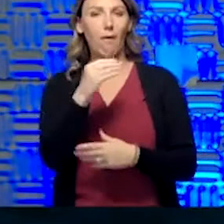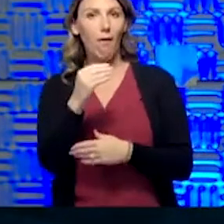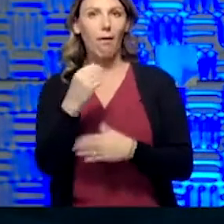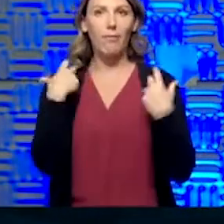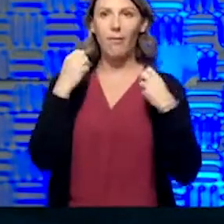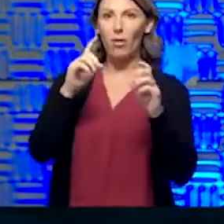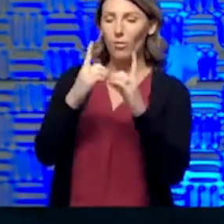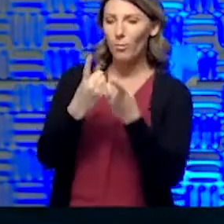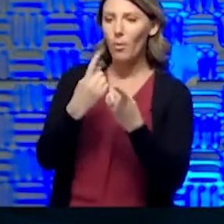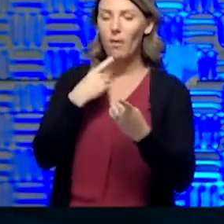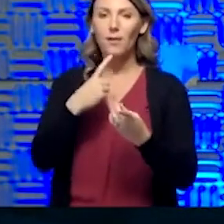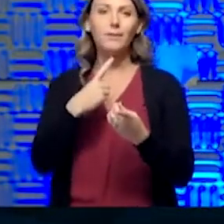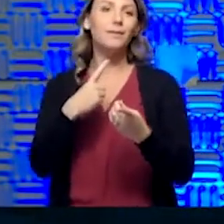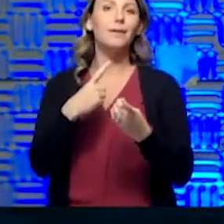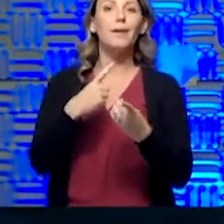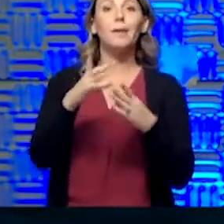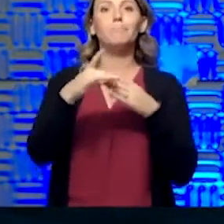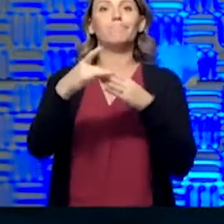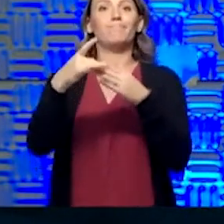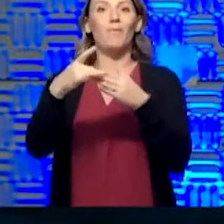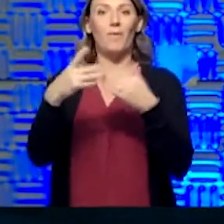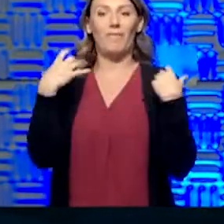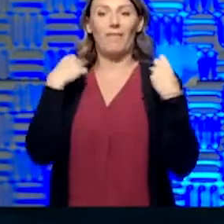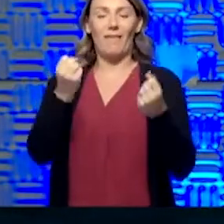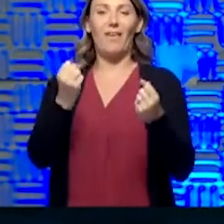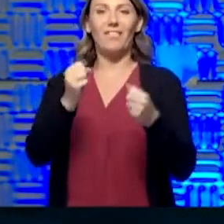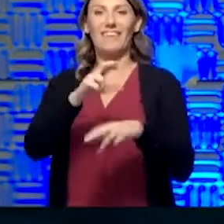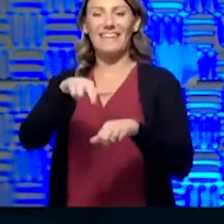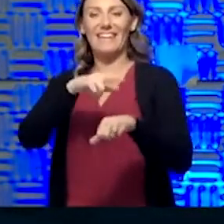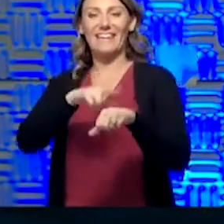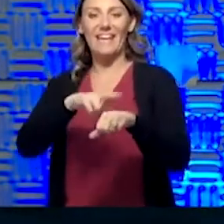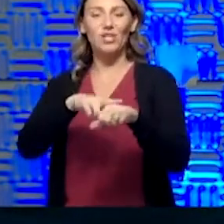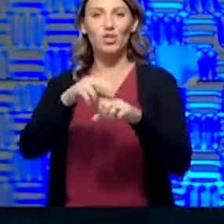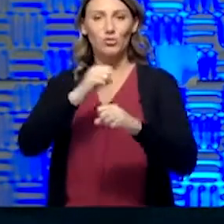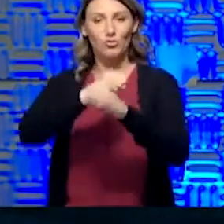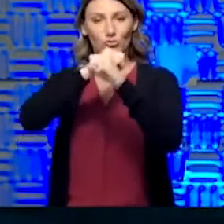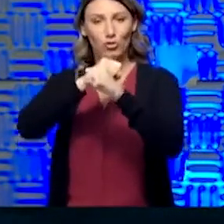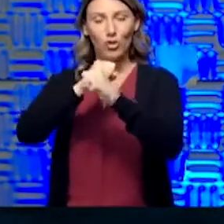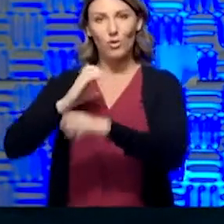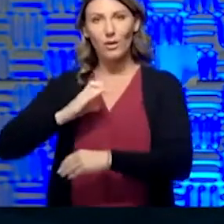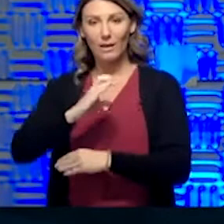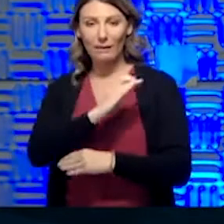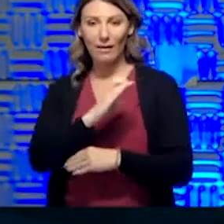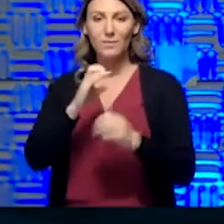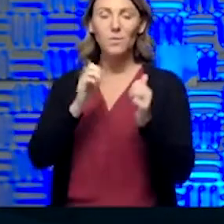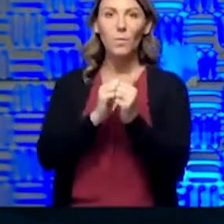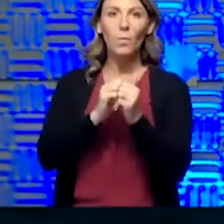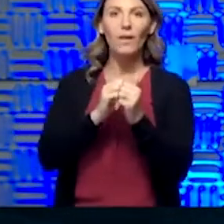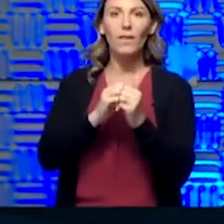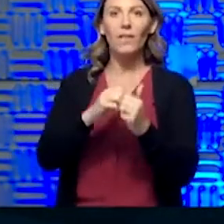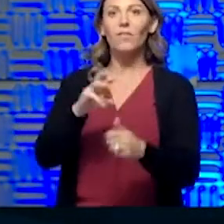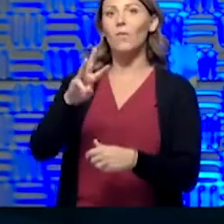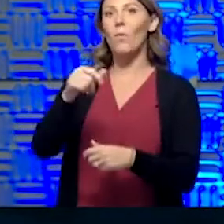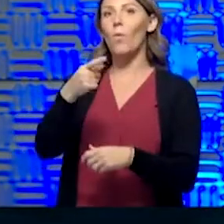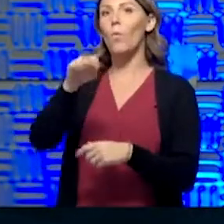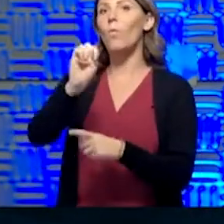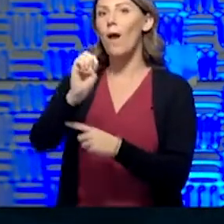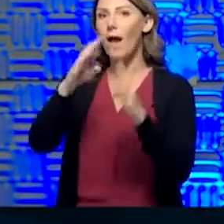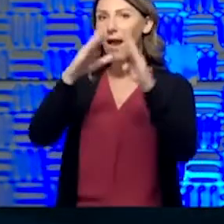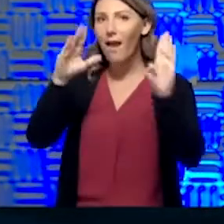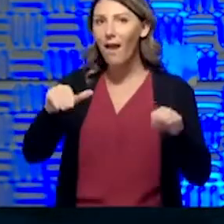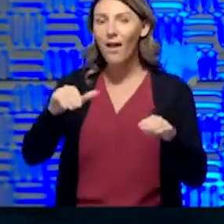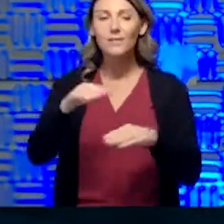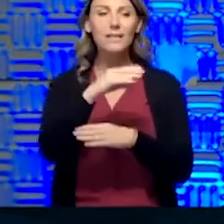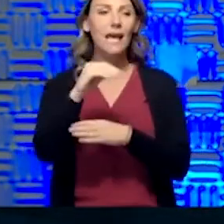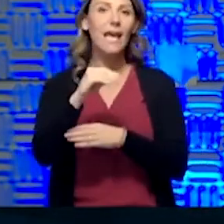Policy Council. So, we often hear about the National Security Council. The opposite of that at the White House is the Domestic Policy